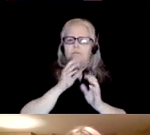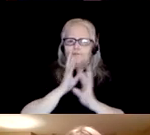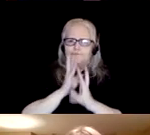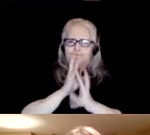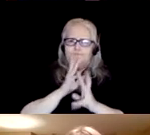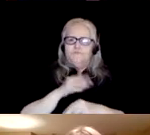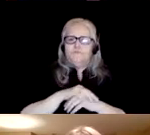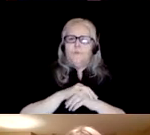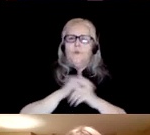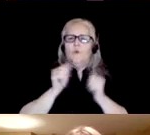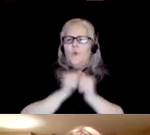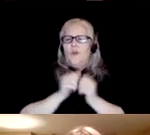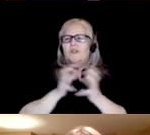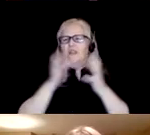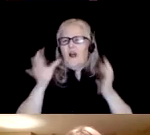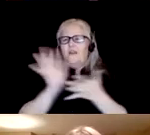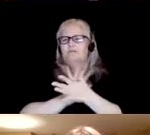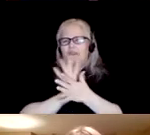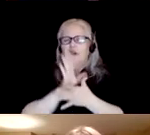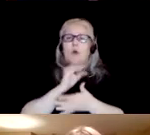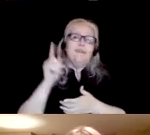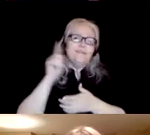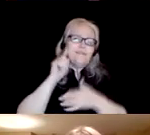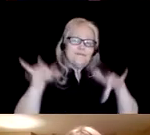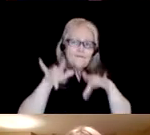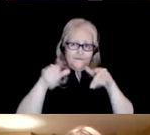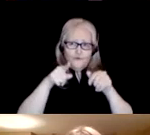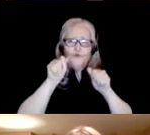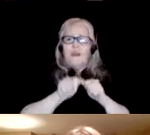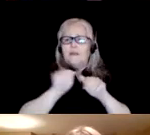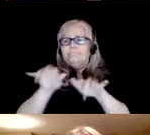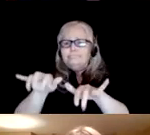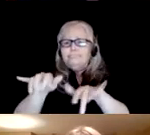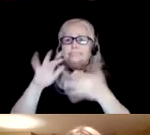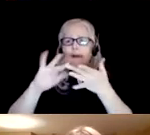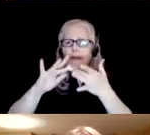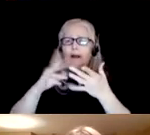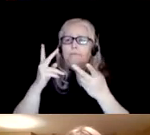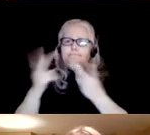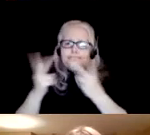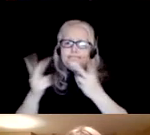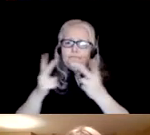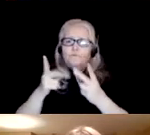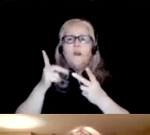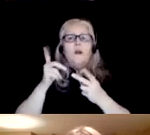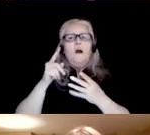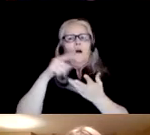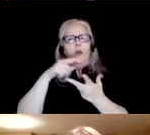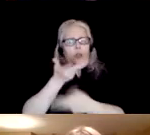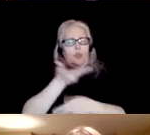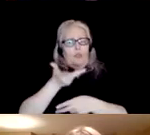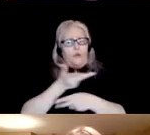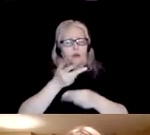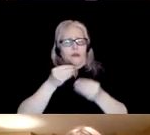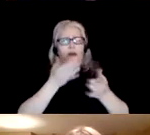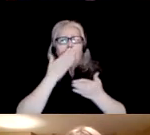by a wealth of videos and sound files available online the authors provide a sound theoretical basis for not only